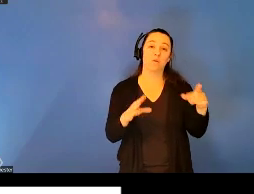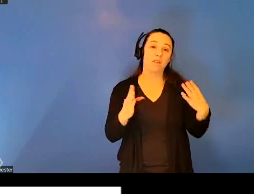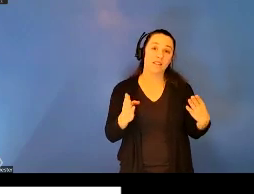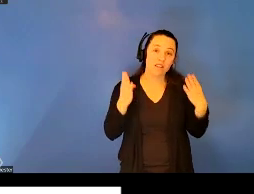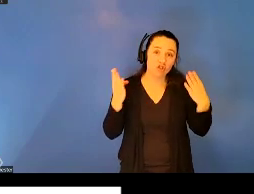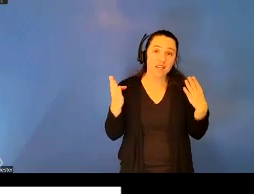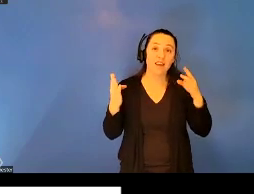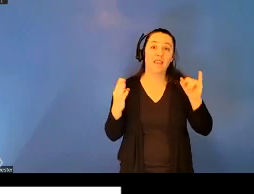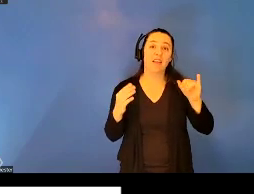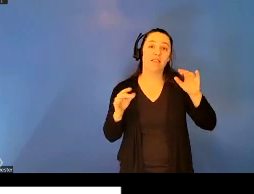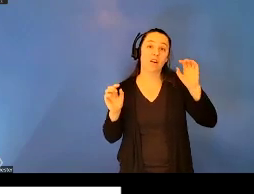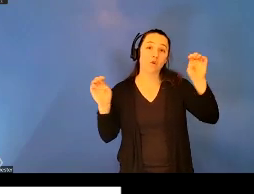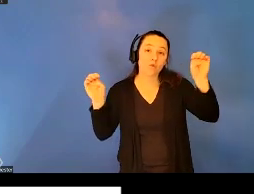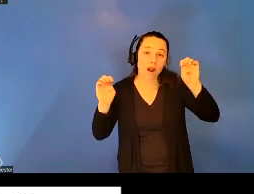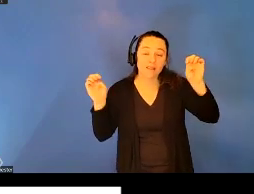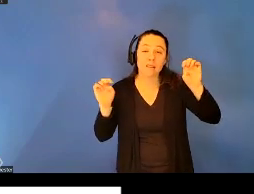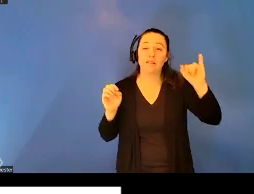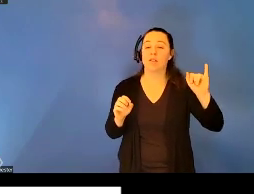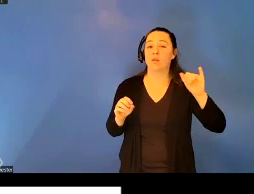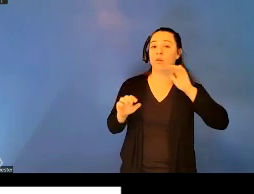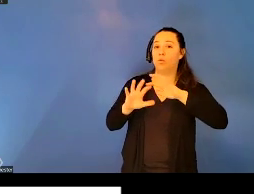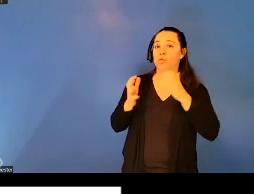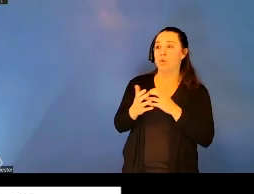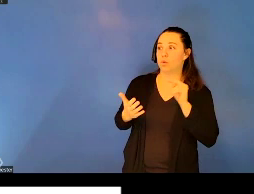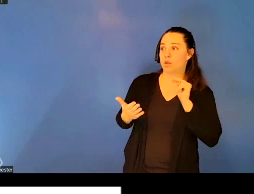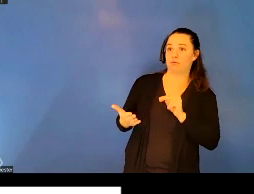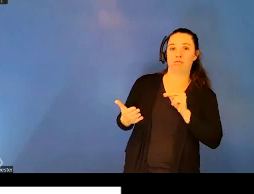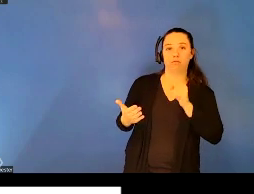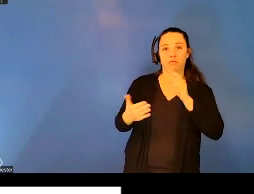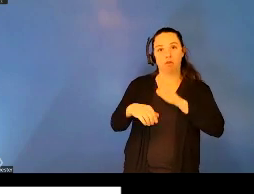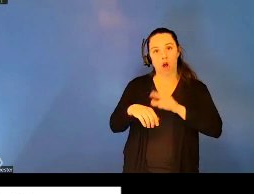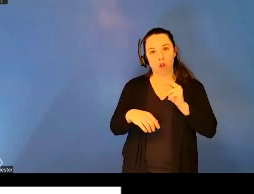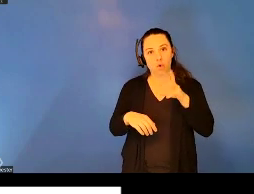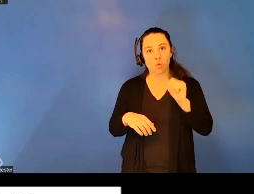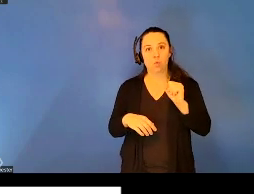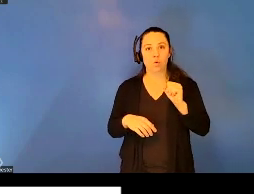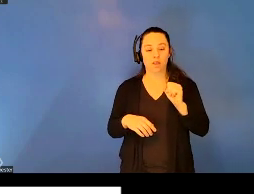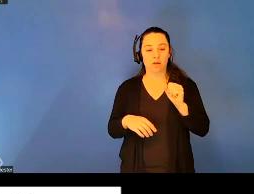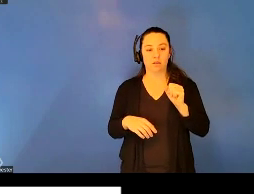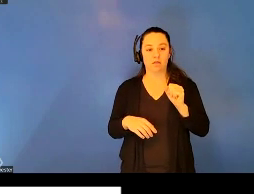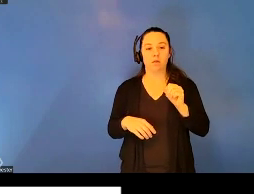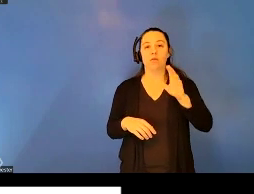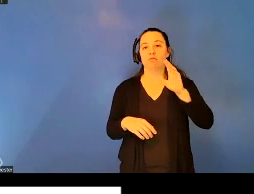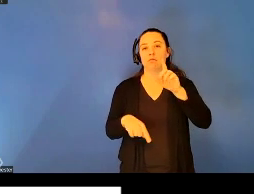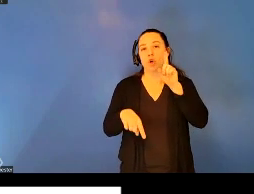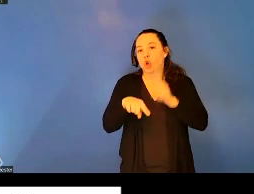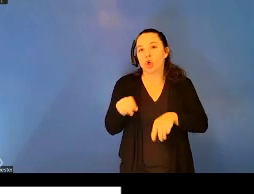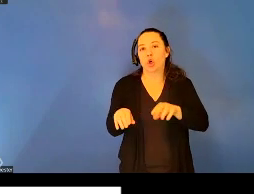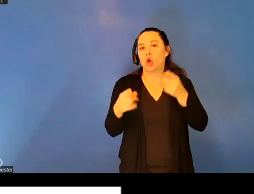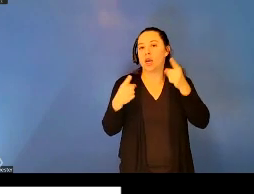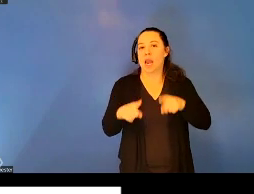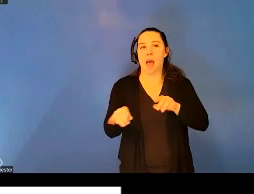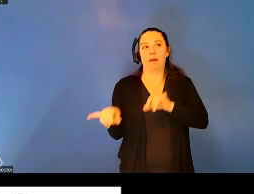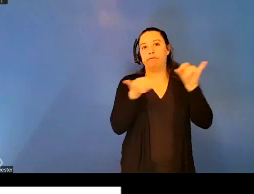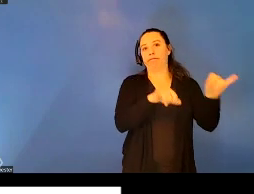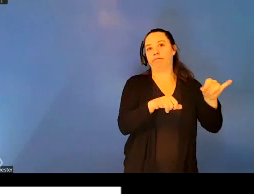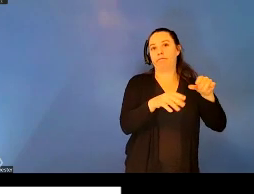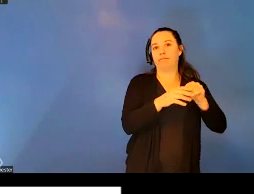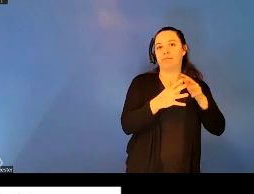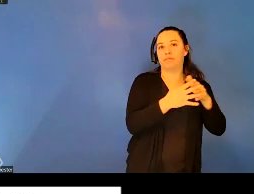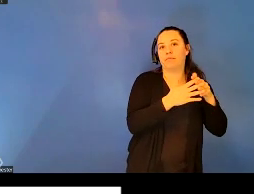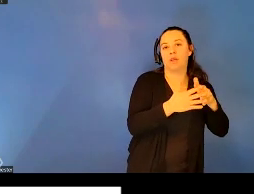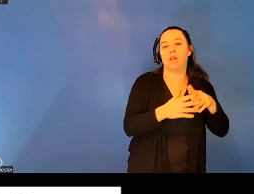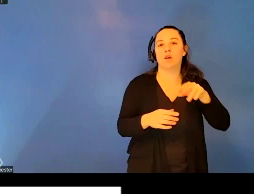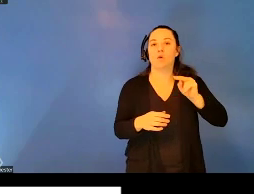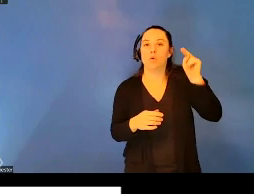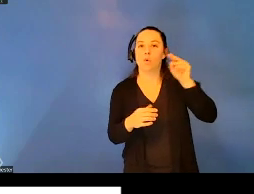media outlets on social media or phones and televisions would not occur over here. The scenes of doctors in their negative pressure